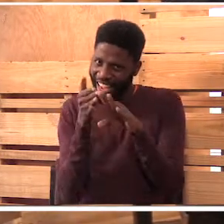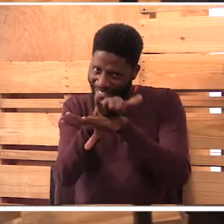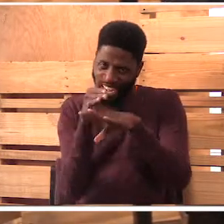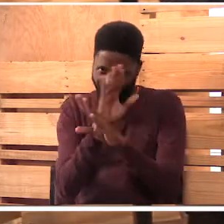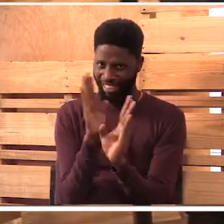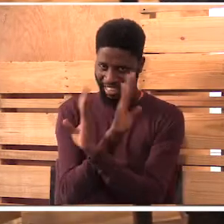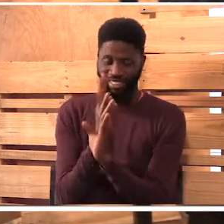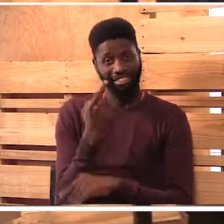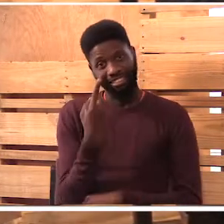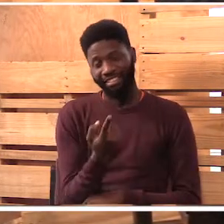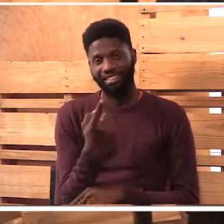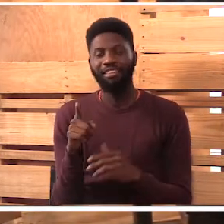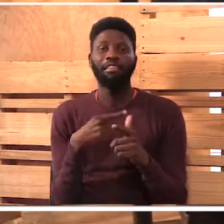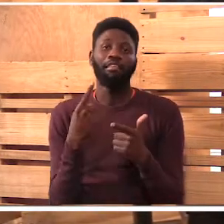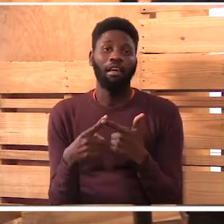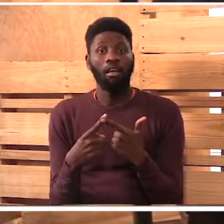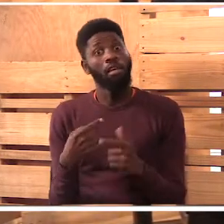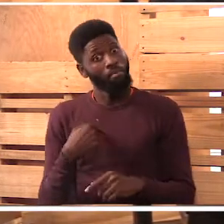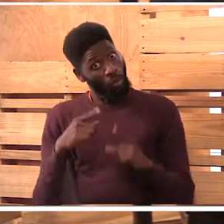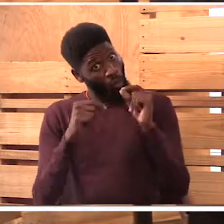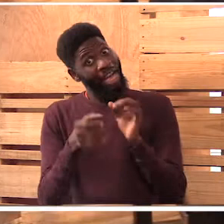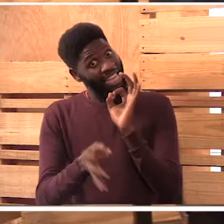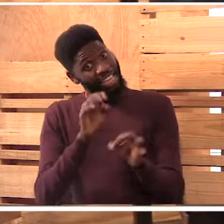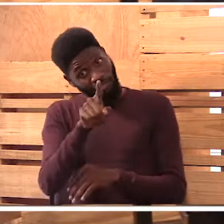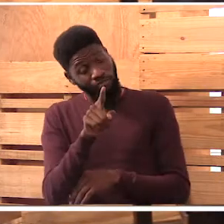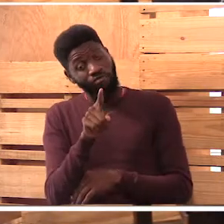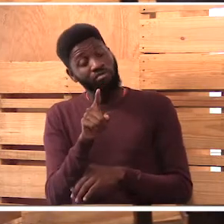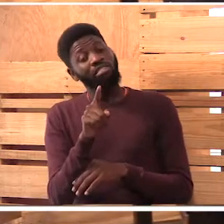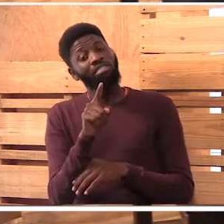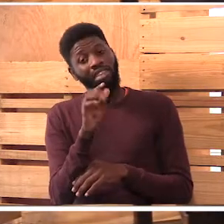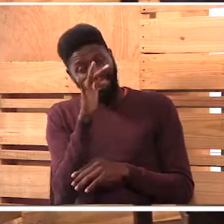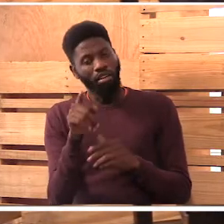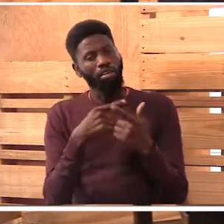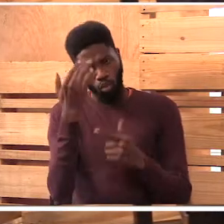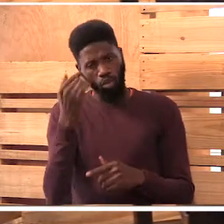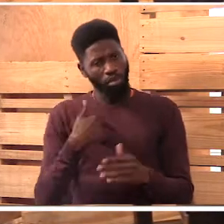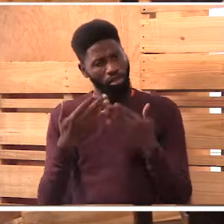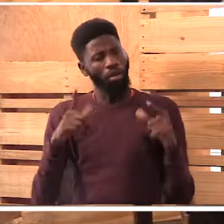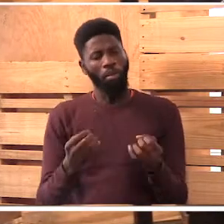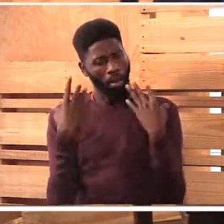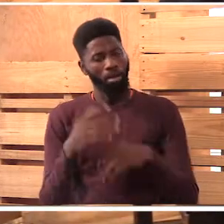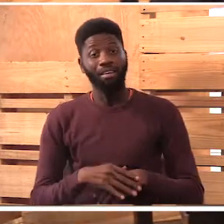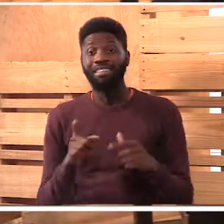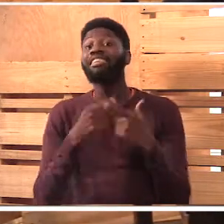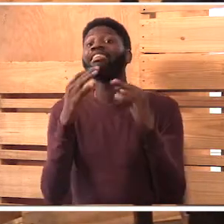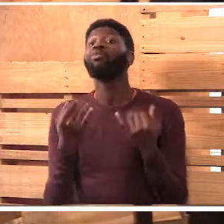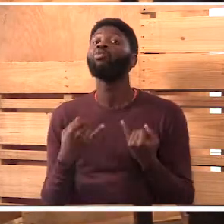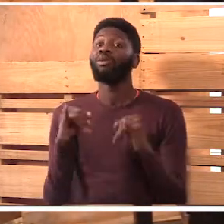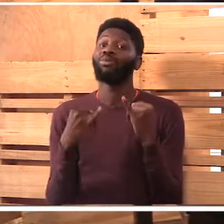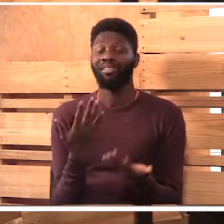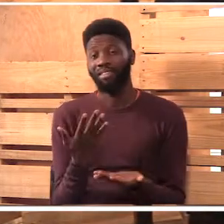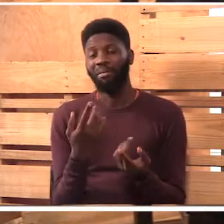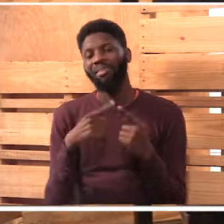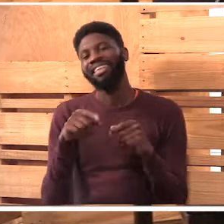yourself. And you are like, na kuambia uki mudanganya ujue na jua sign language. That's now the teacher. And you are, that's the